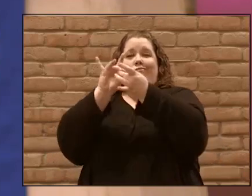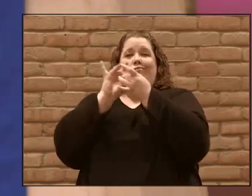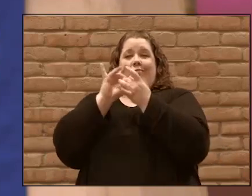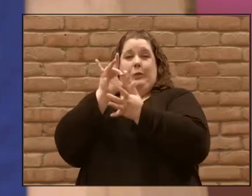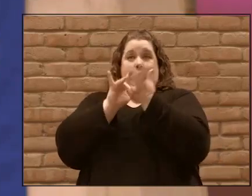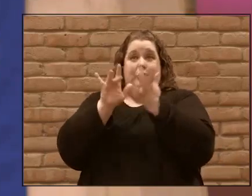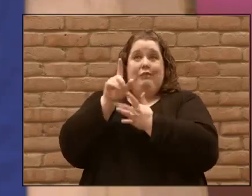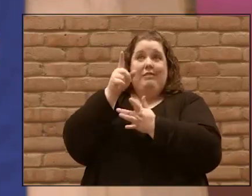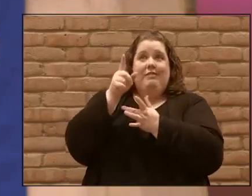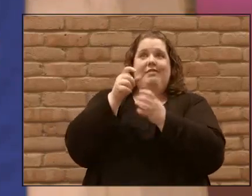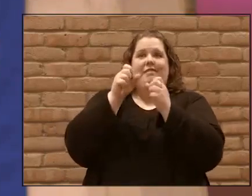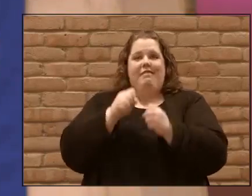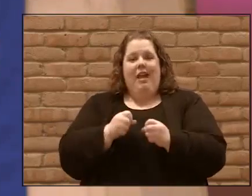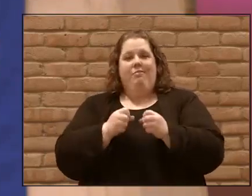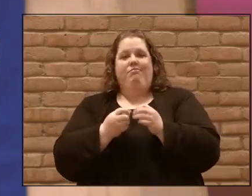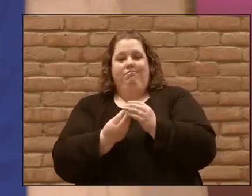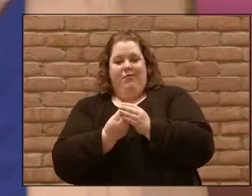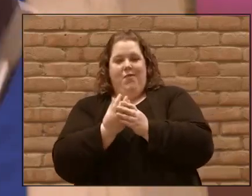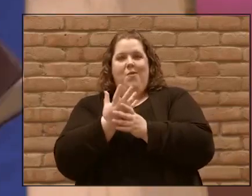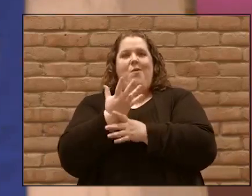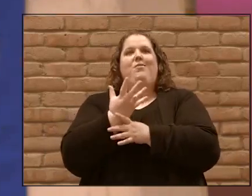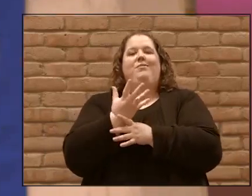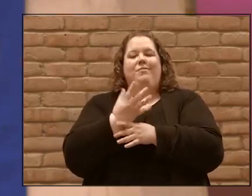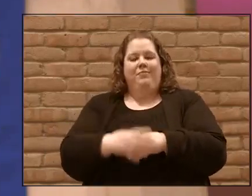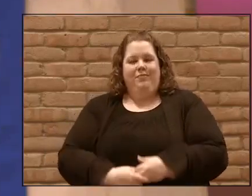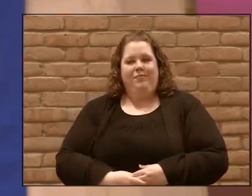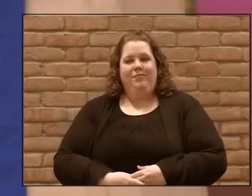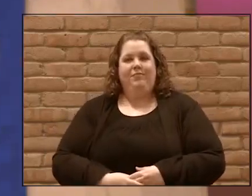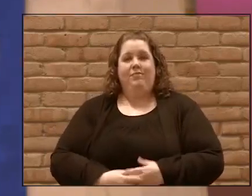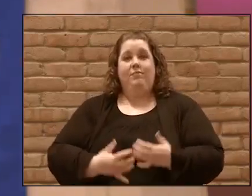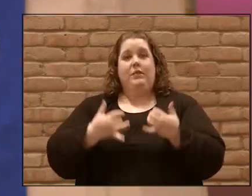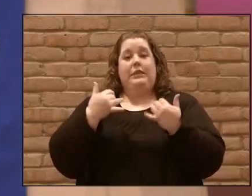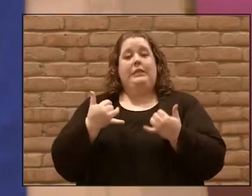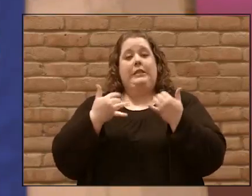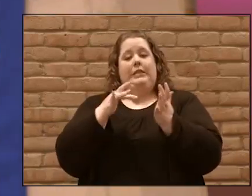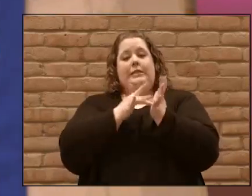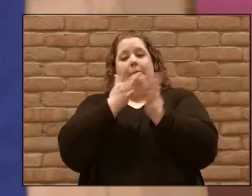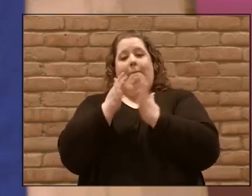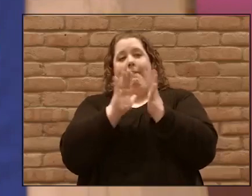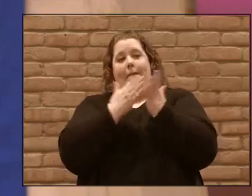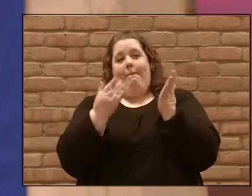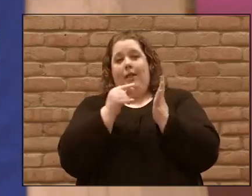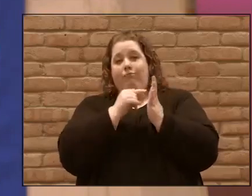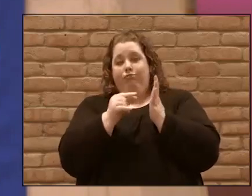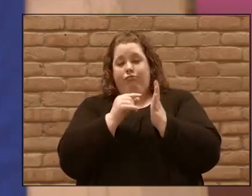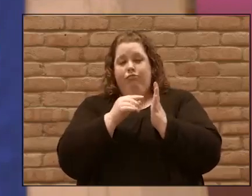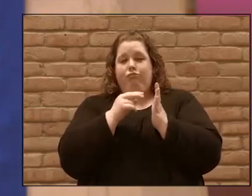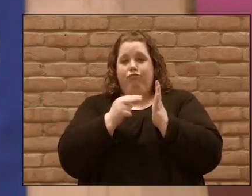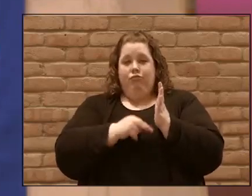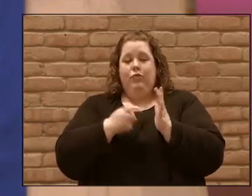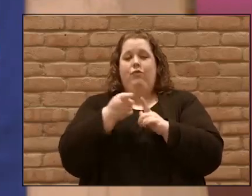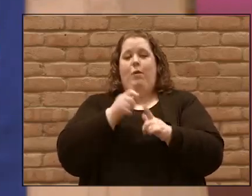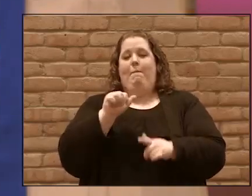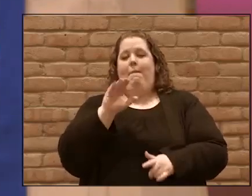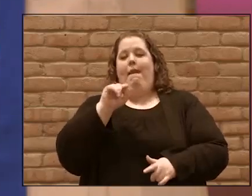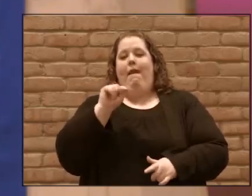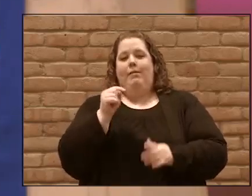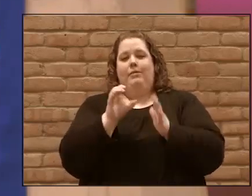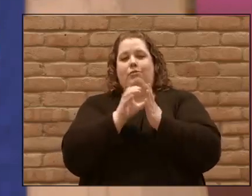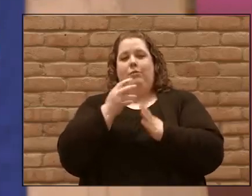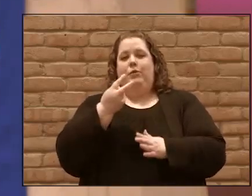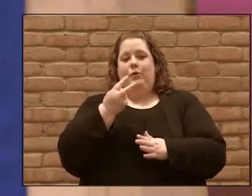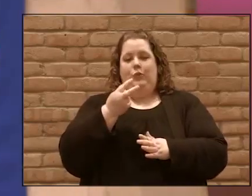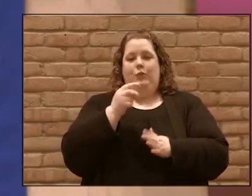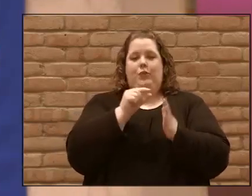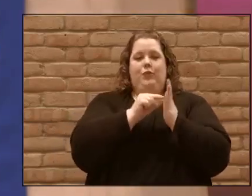will also grow. Our text today, our reading, comes from Acts chapter 2, verses 42